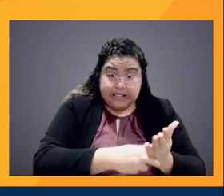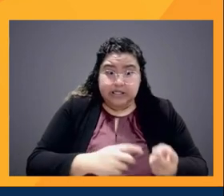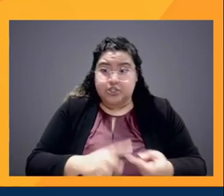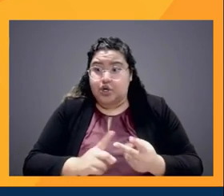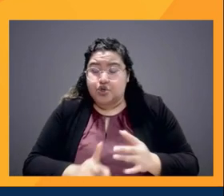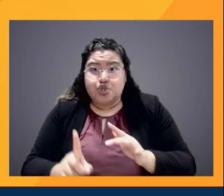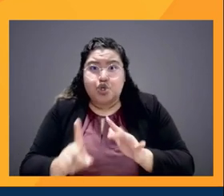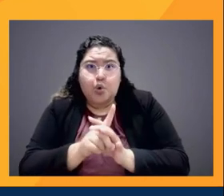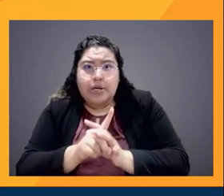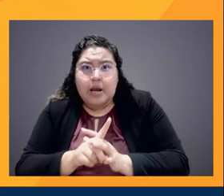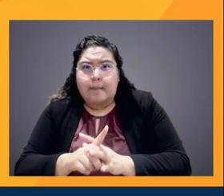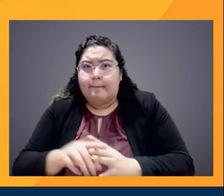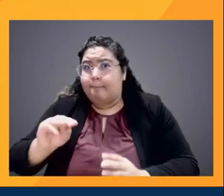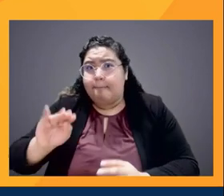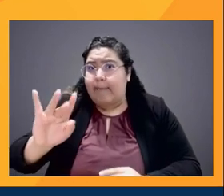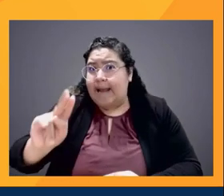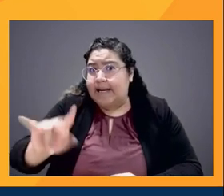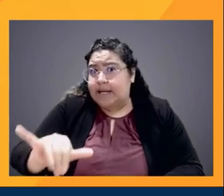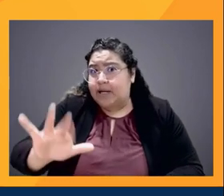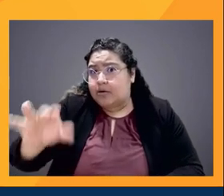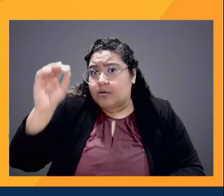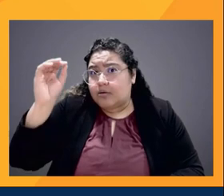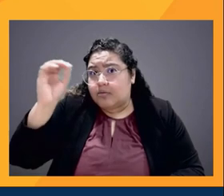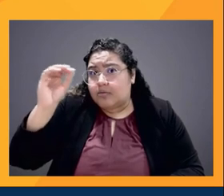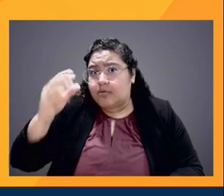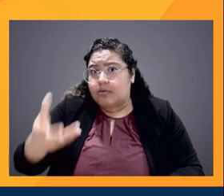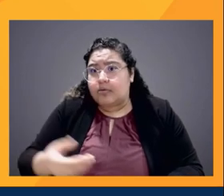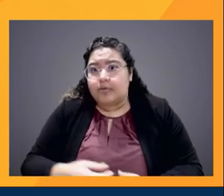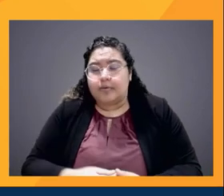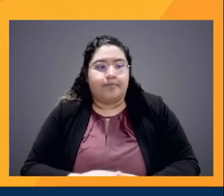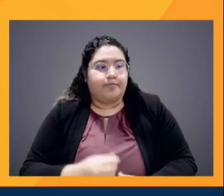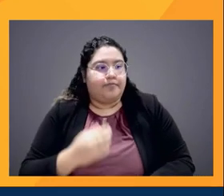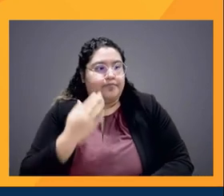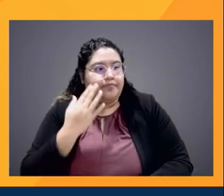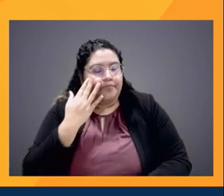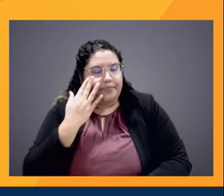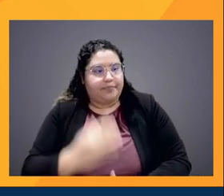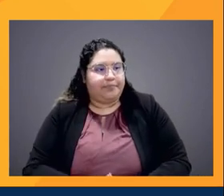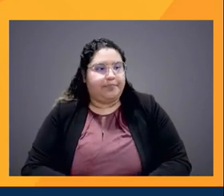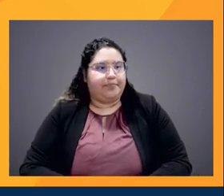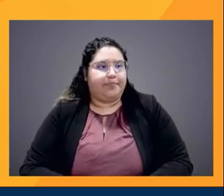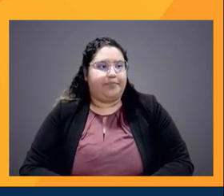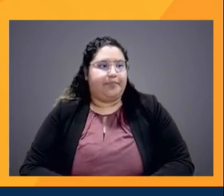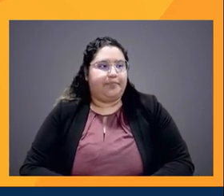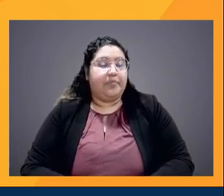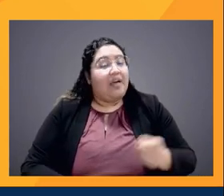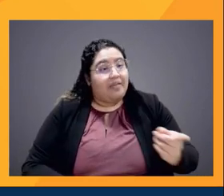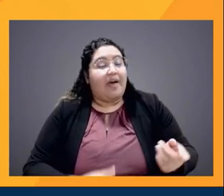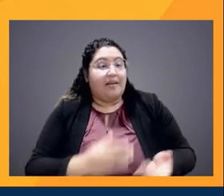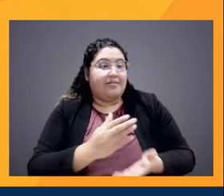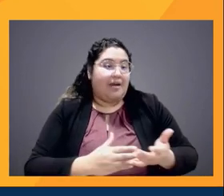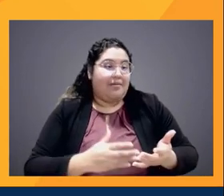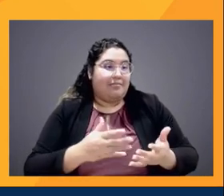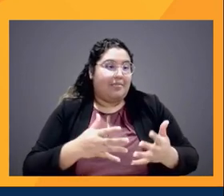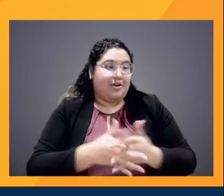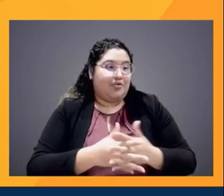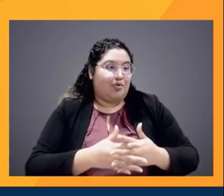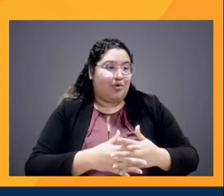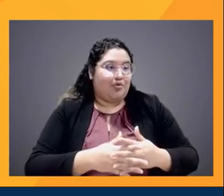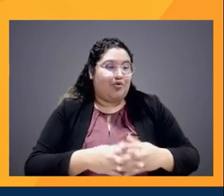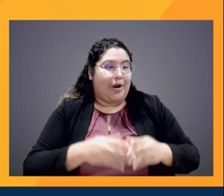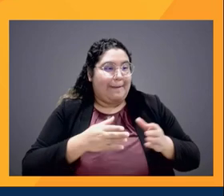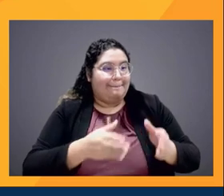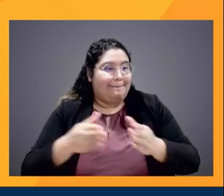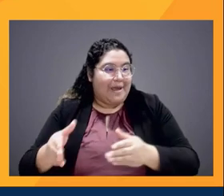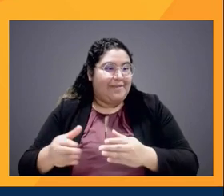Well, obviously those are some of the, are ingrained, um, methods going all the way back to Cesar Chavez and the boycotts, right?